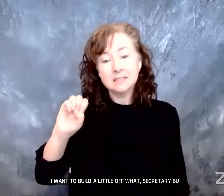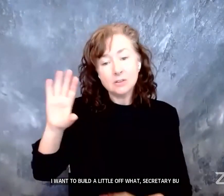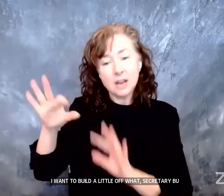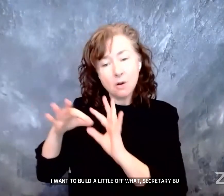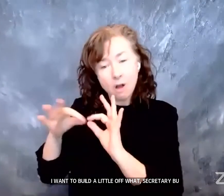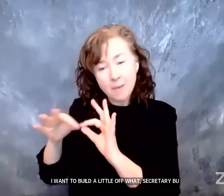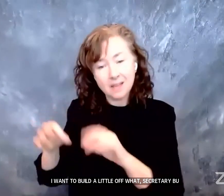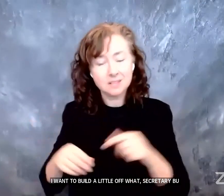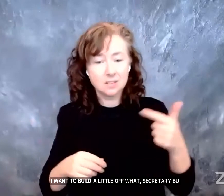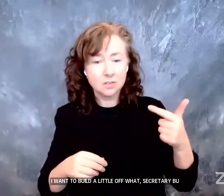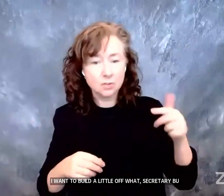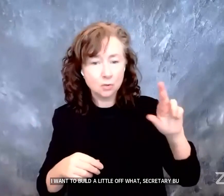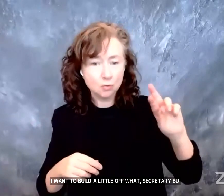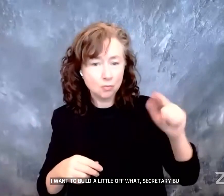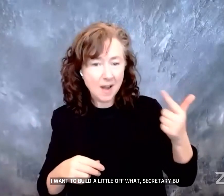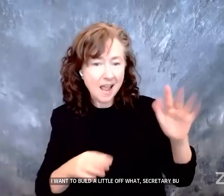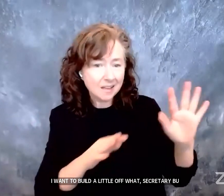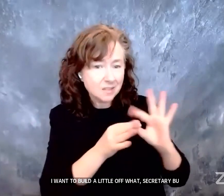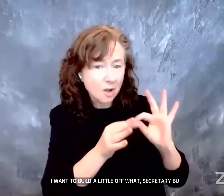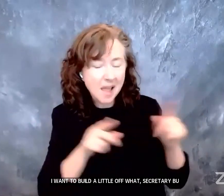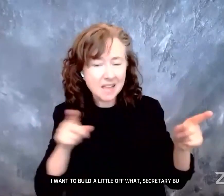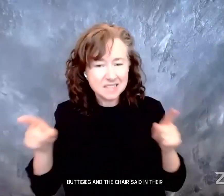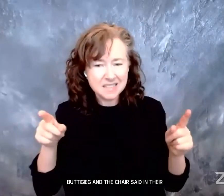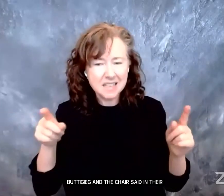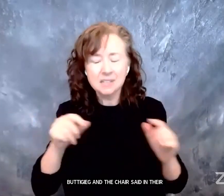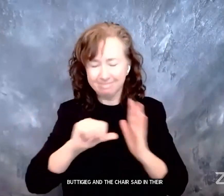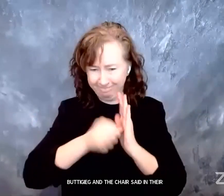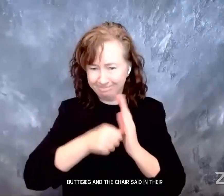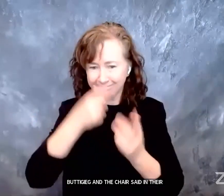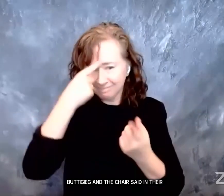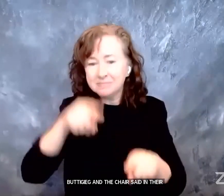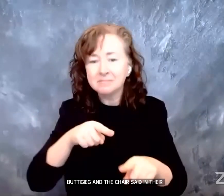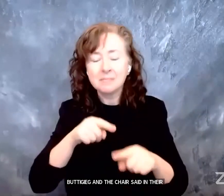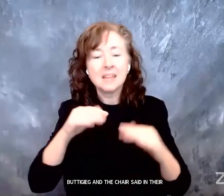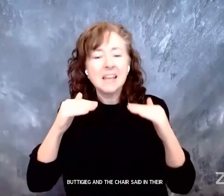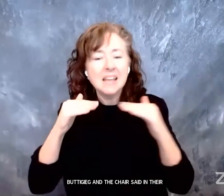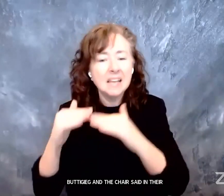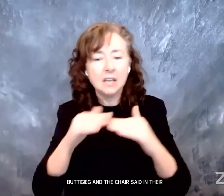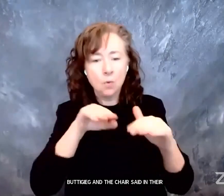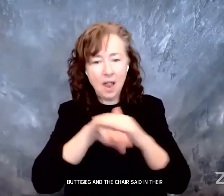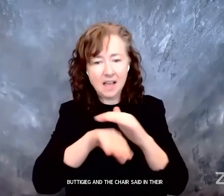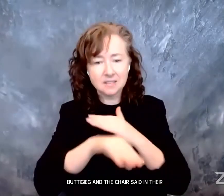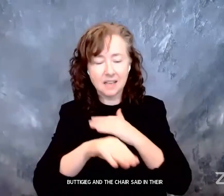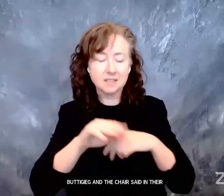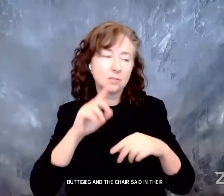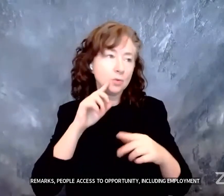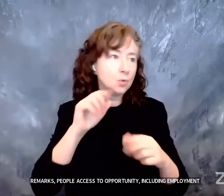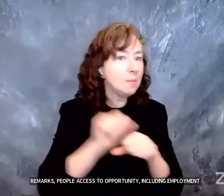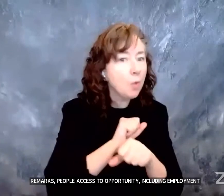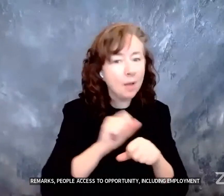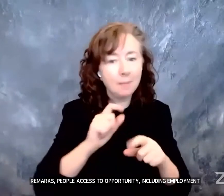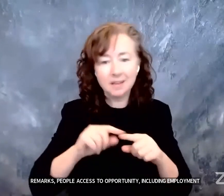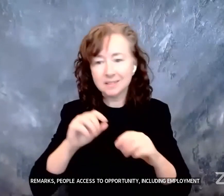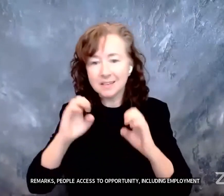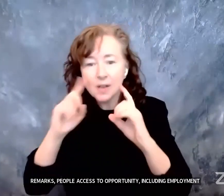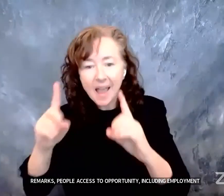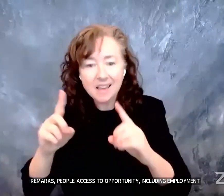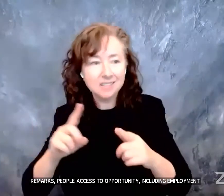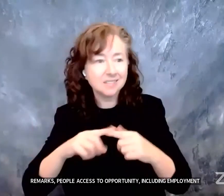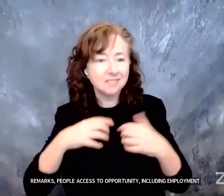Faribach said in their remarks that equal access to opportunity, including employment, education, health care, housing,